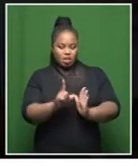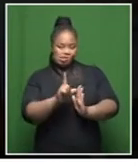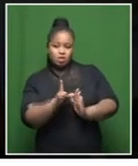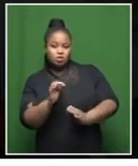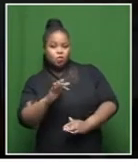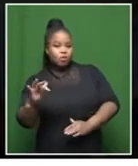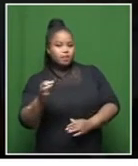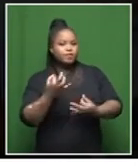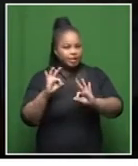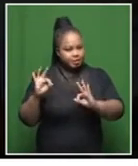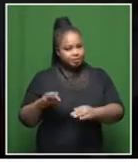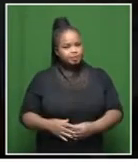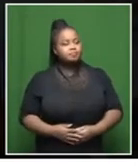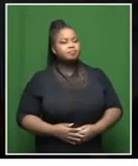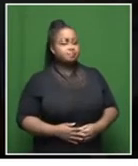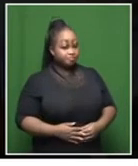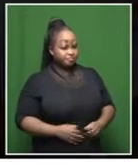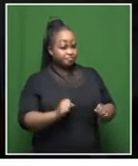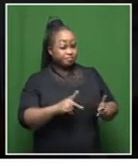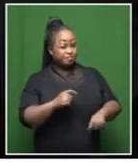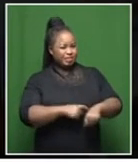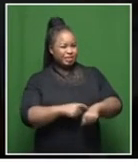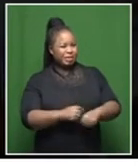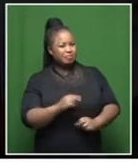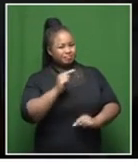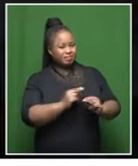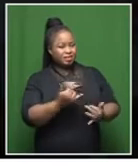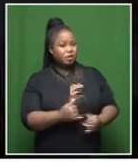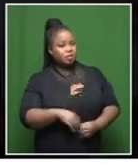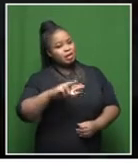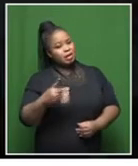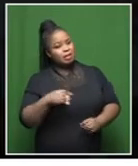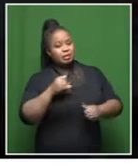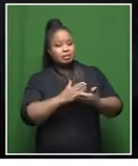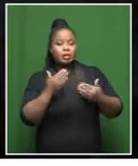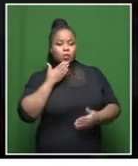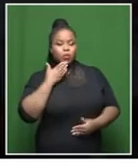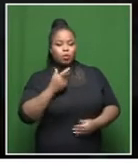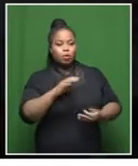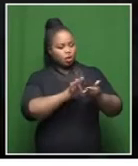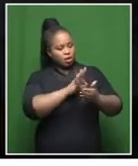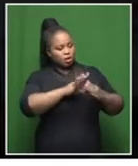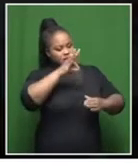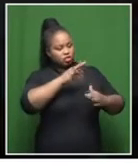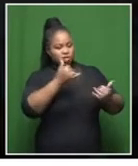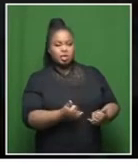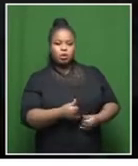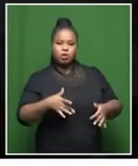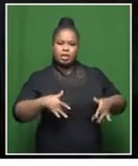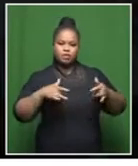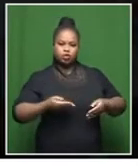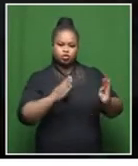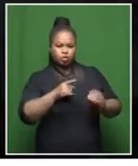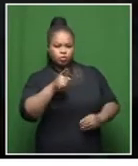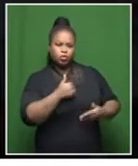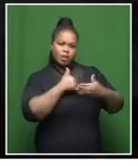is free. Leonie, just very quickly, we're about to run out of time. Very interested as well as homelessness and the elections that are coming up. How have you been